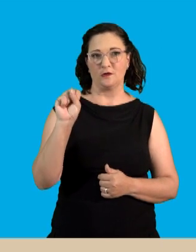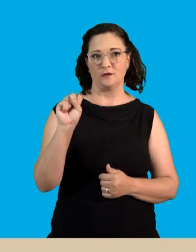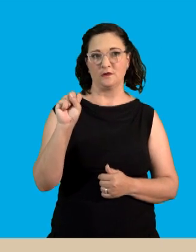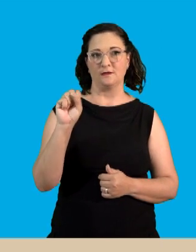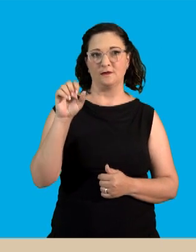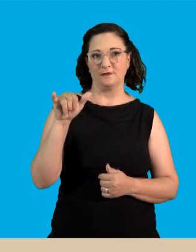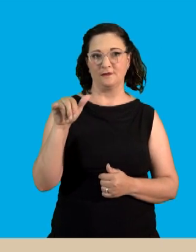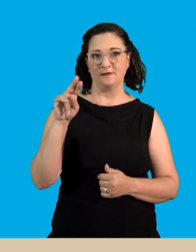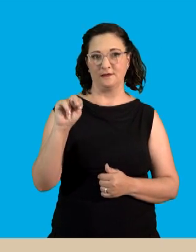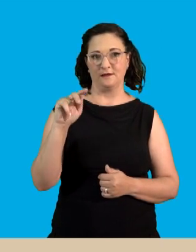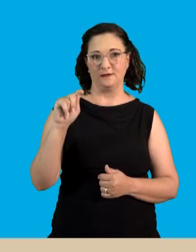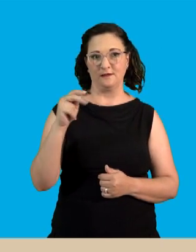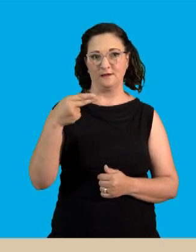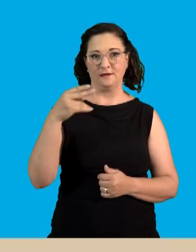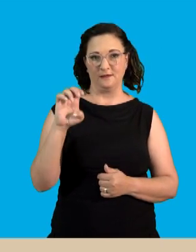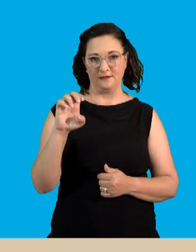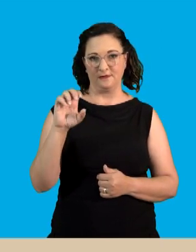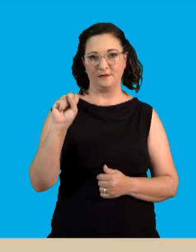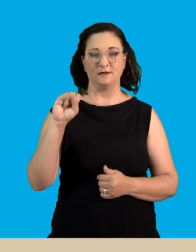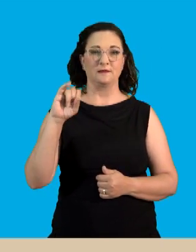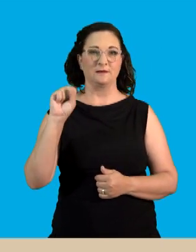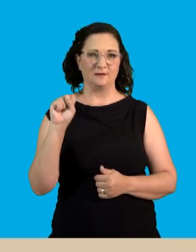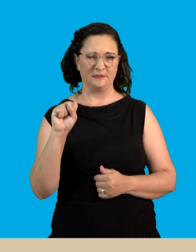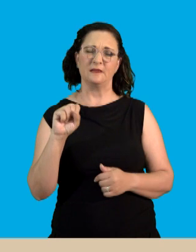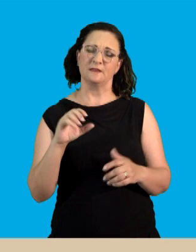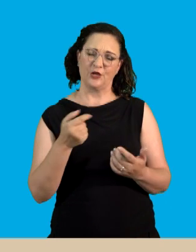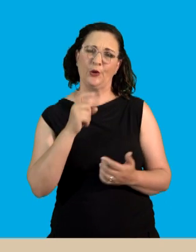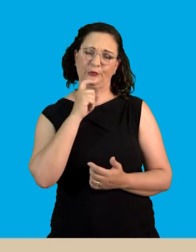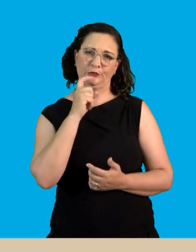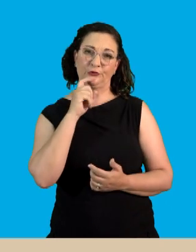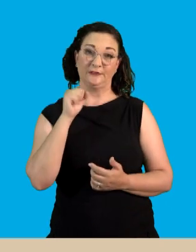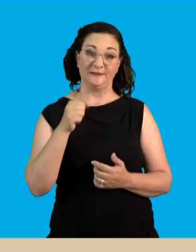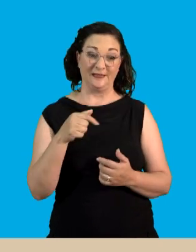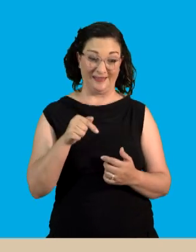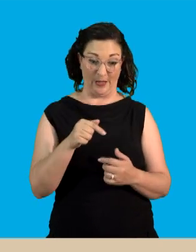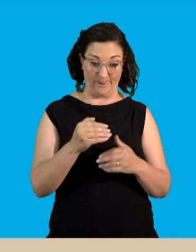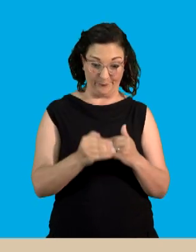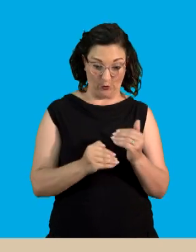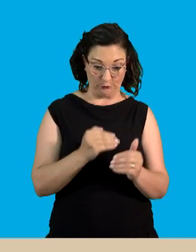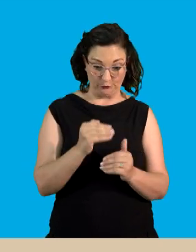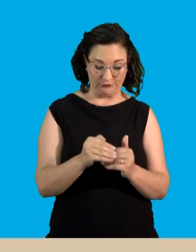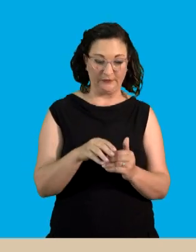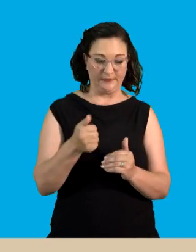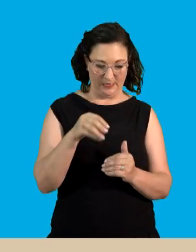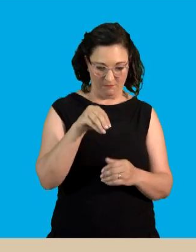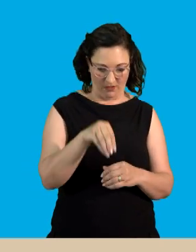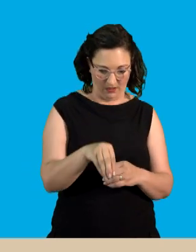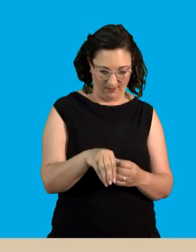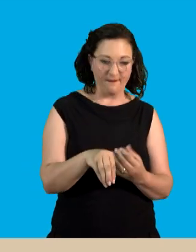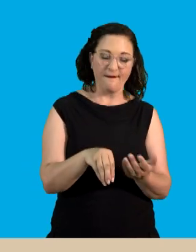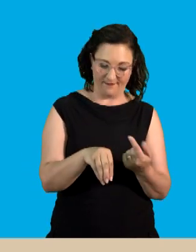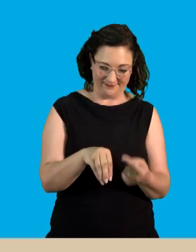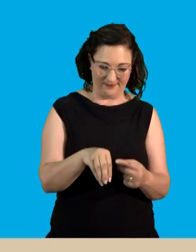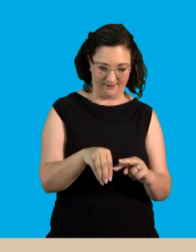This is how plants use the light energy from the sun. Energy through photosynthesis, plants are able